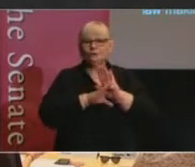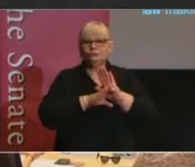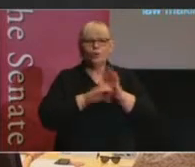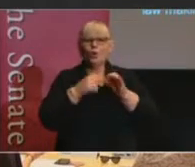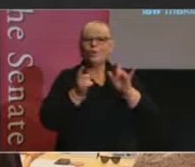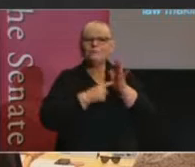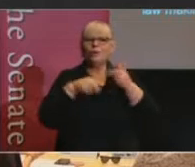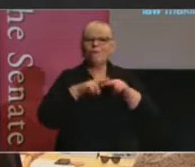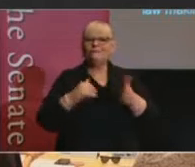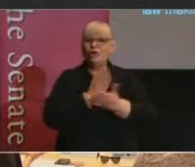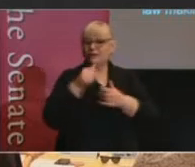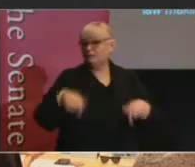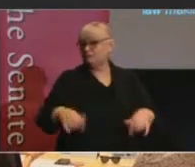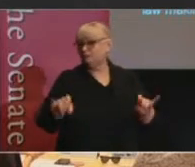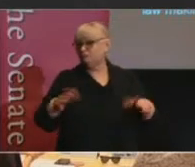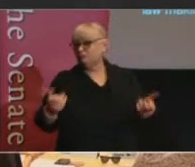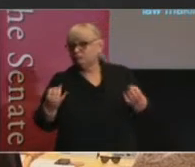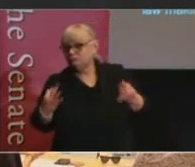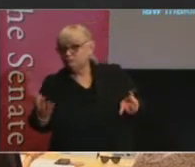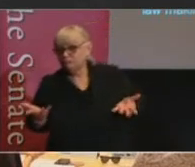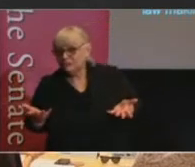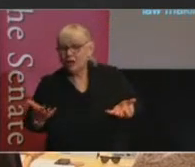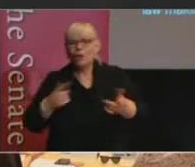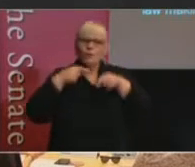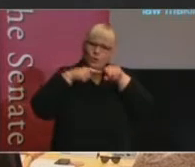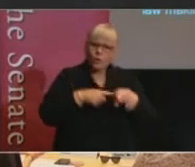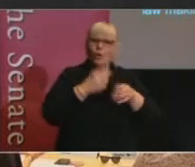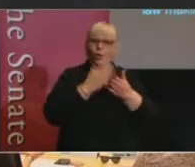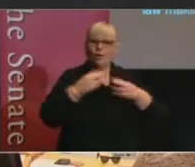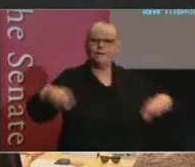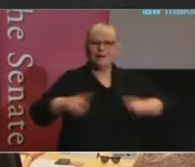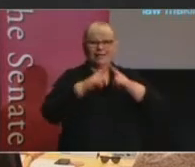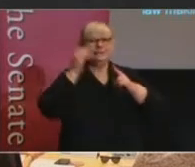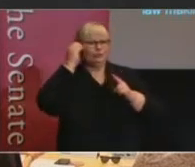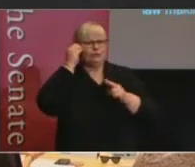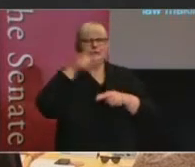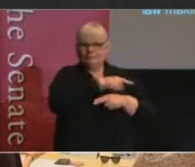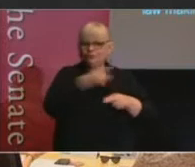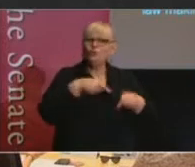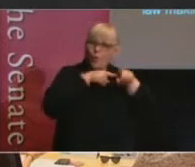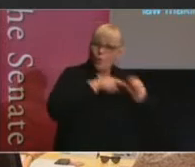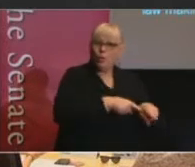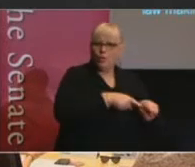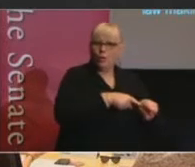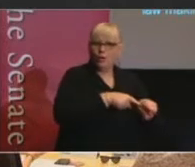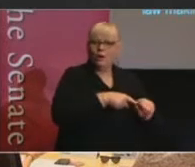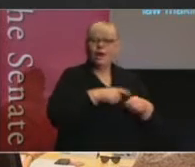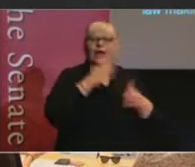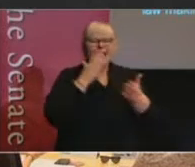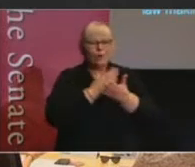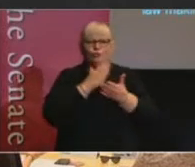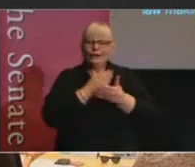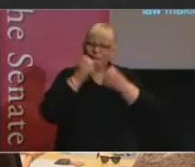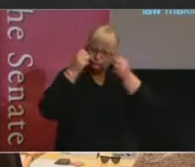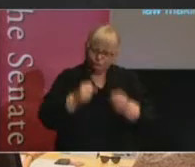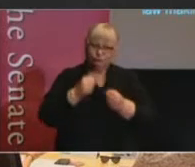of rights here, as you well know. Instead, we rely heavily on parliamentary committees. And we have a deeply entrenched